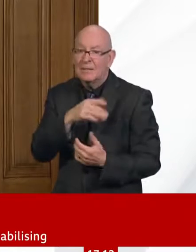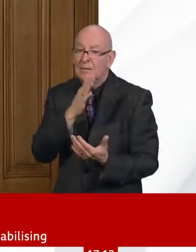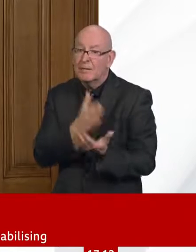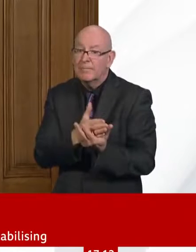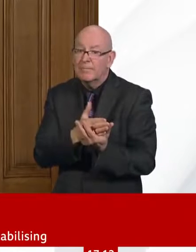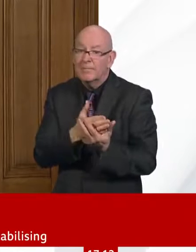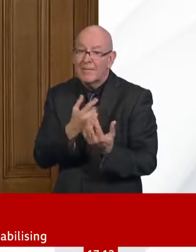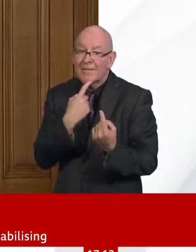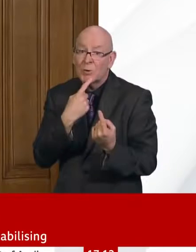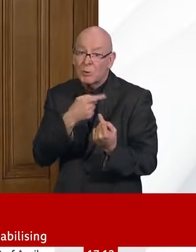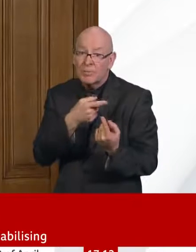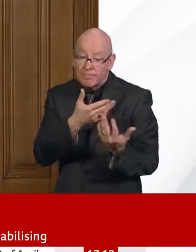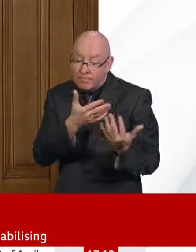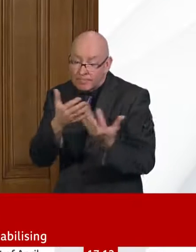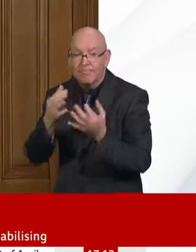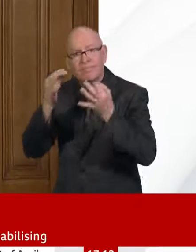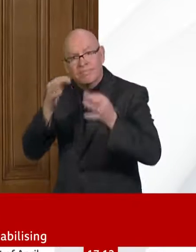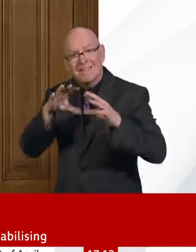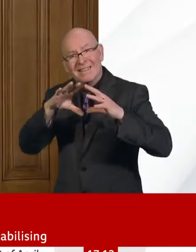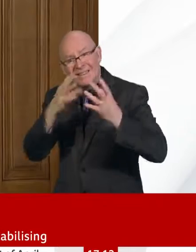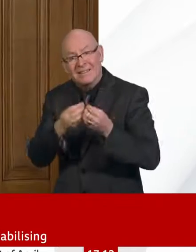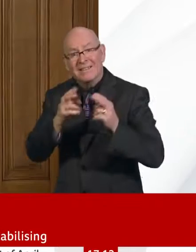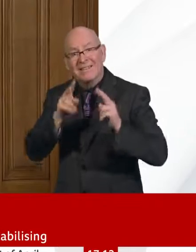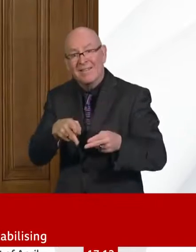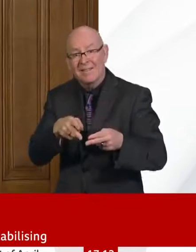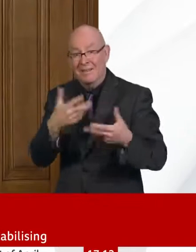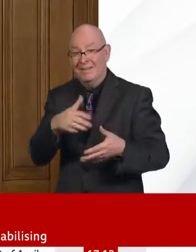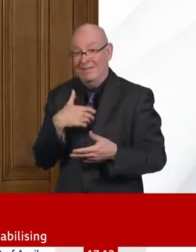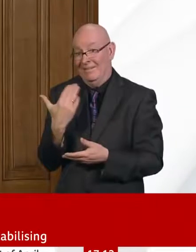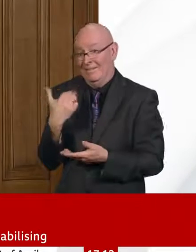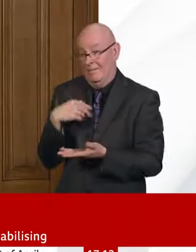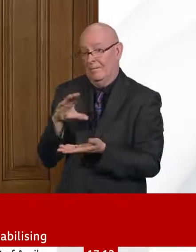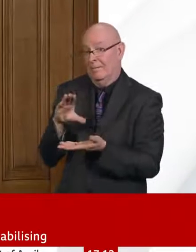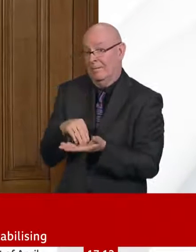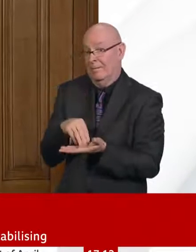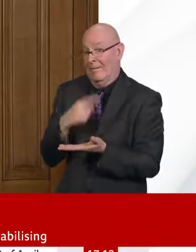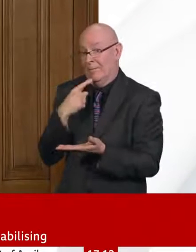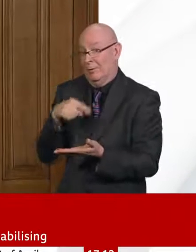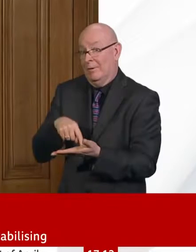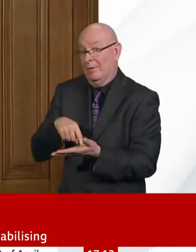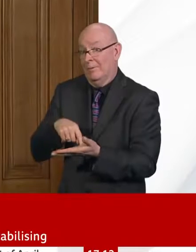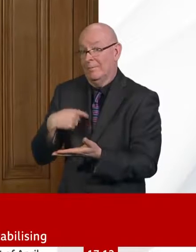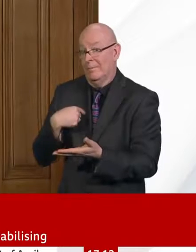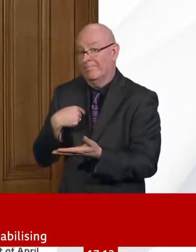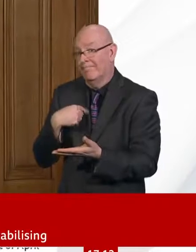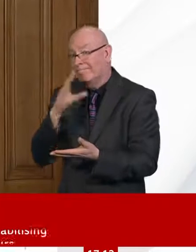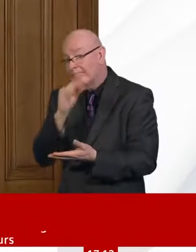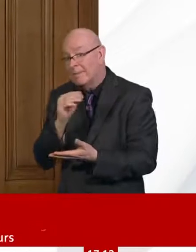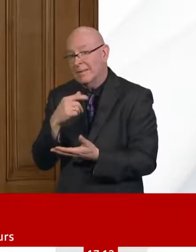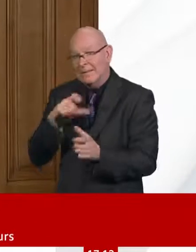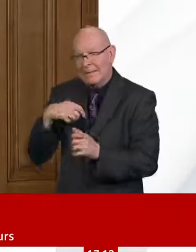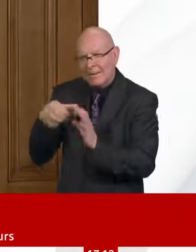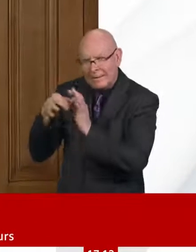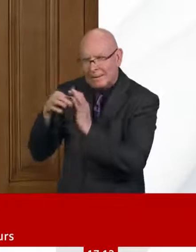complicated for care homes. And because although over nine out of 10 deaths sadly do occur still in hospital, in the